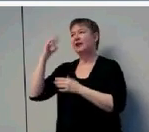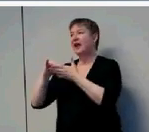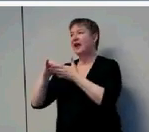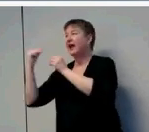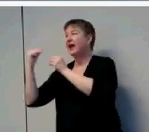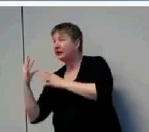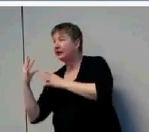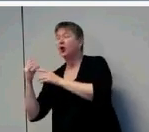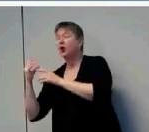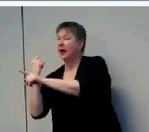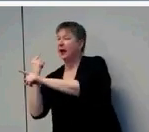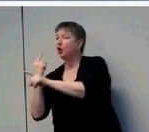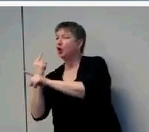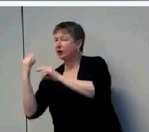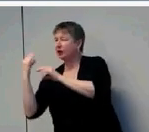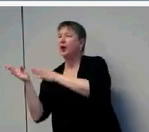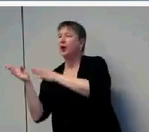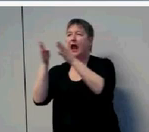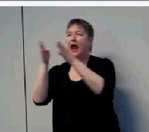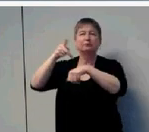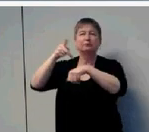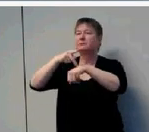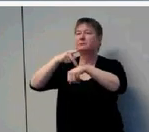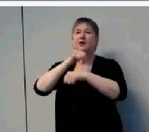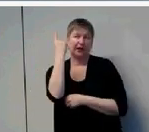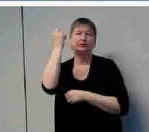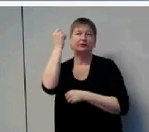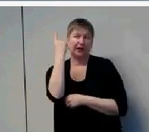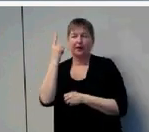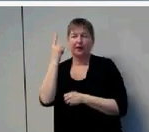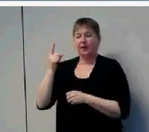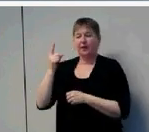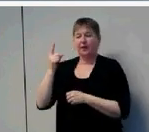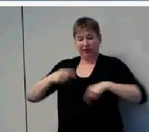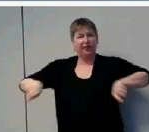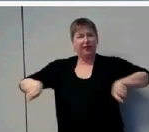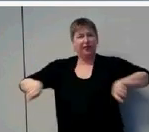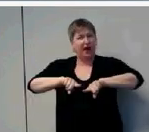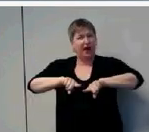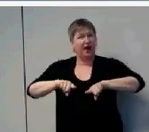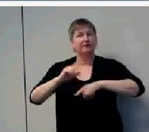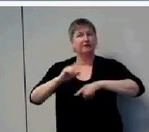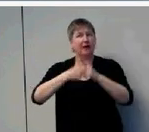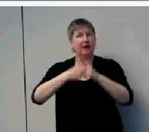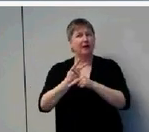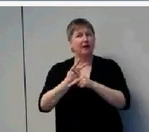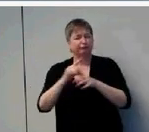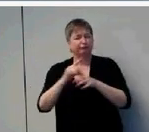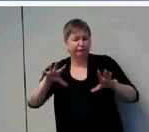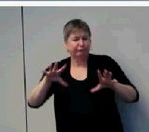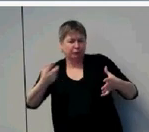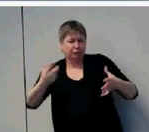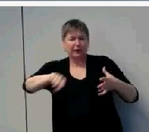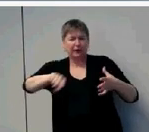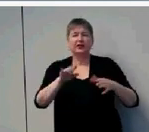have regarding this group of children. And she noted that we really didn't have a very good understanding of their